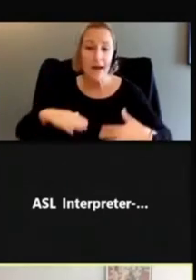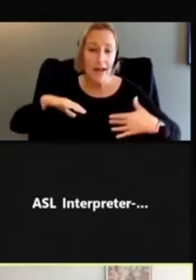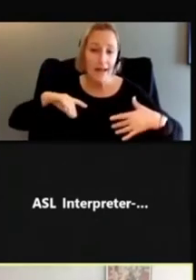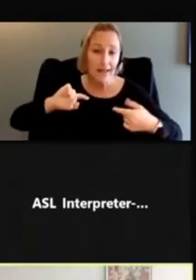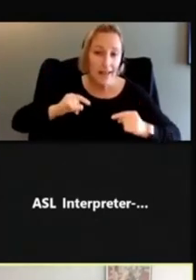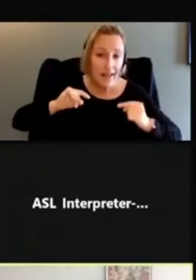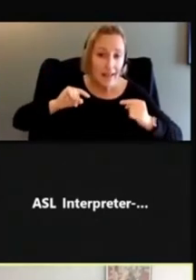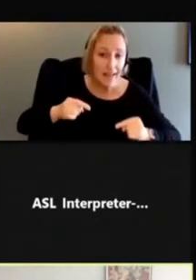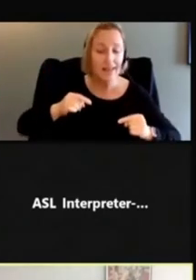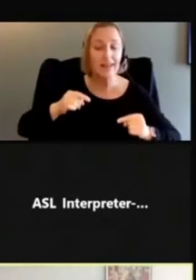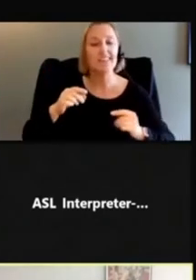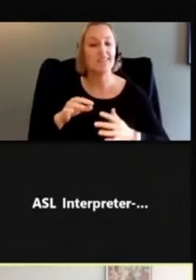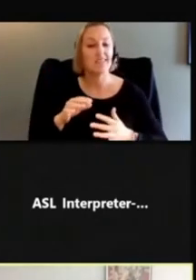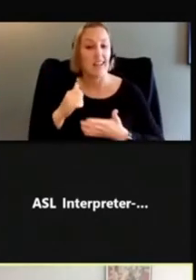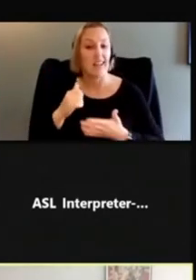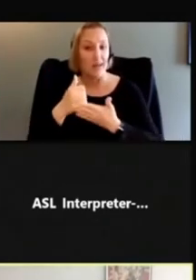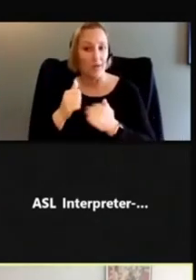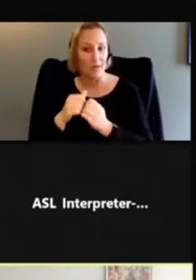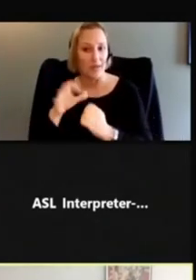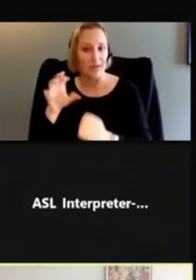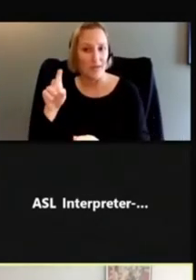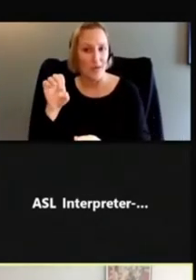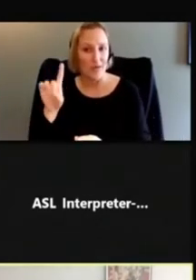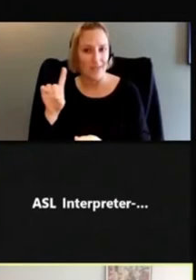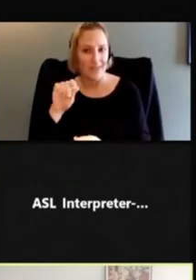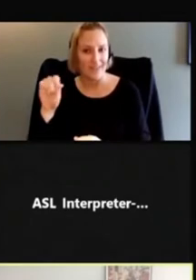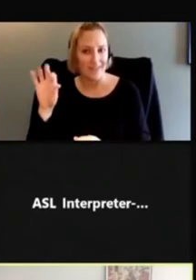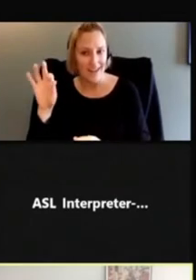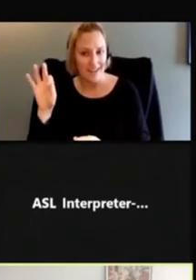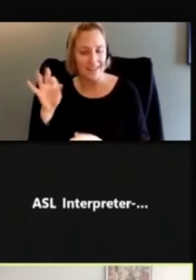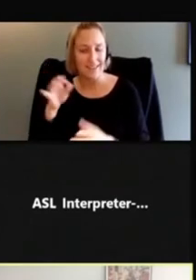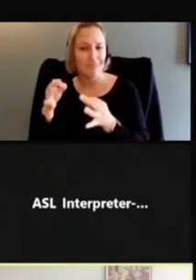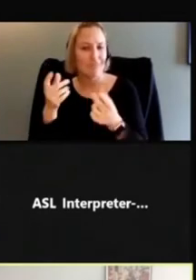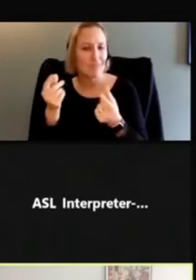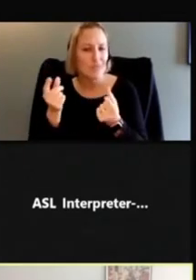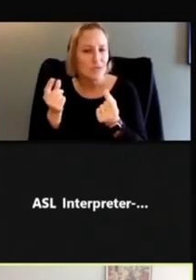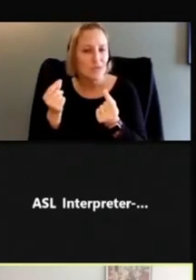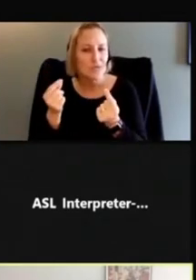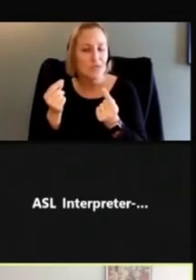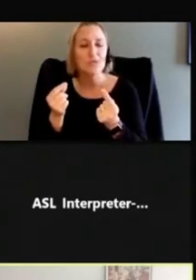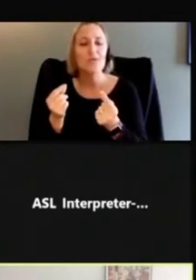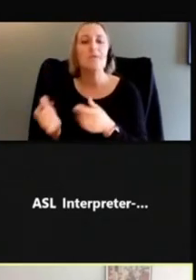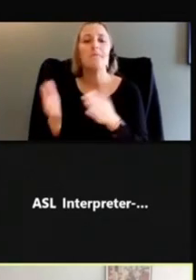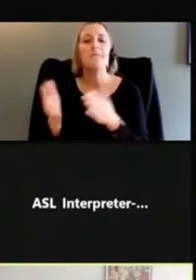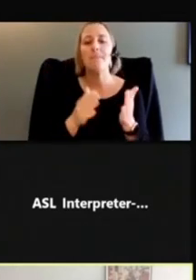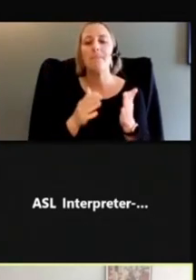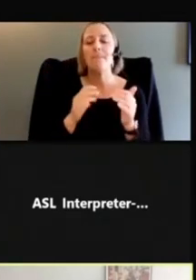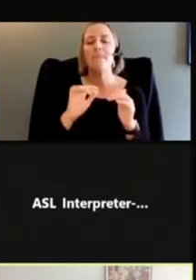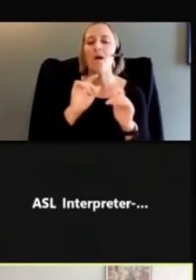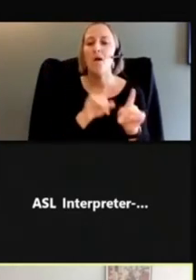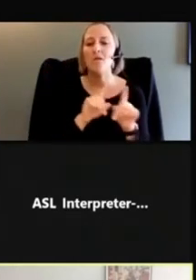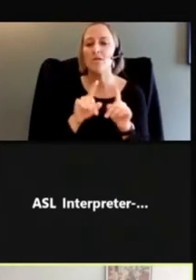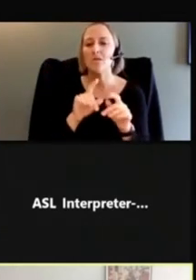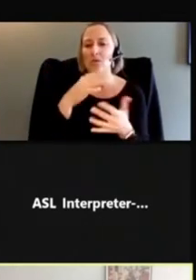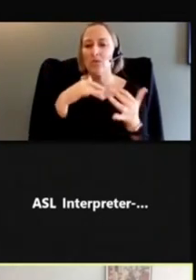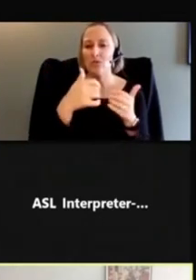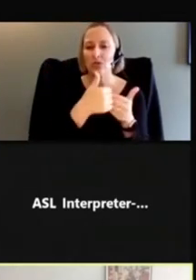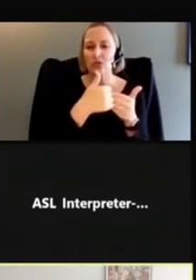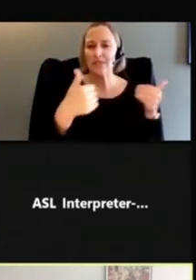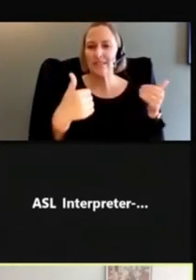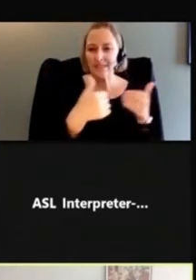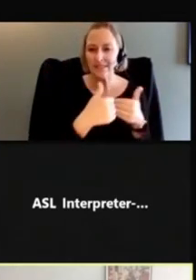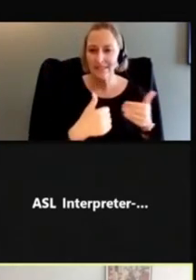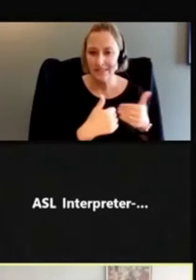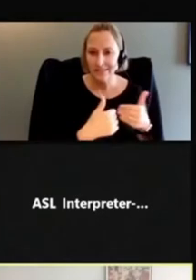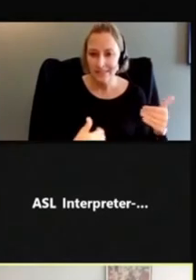to give instructions on what to do, and social distancing, especially in the time of